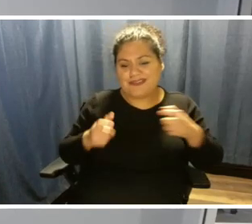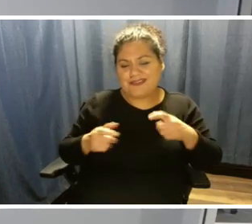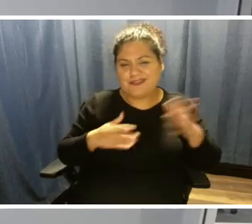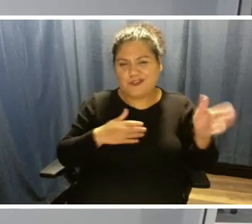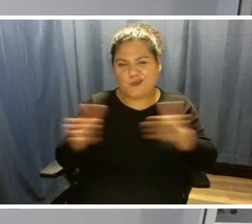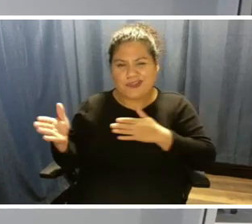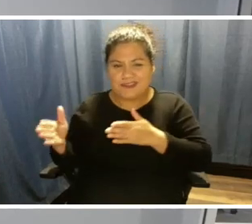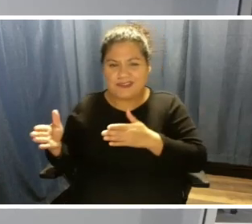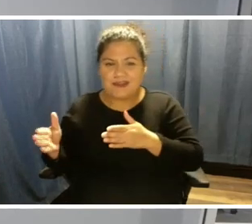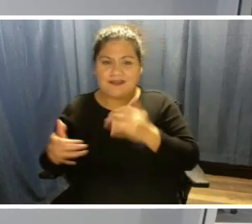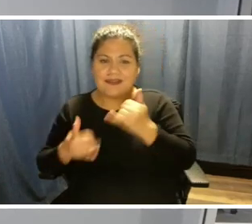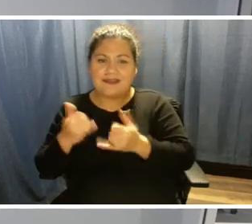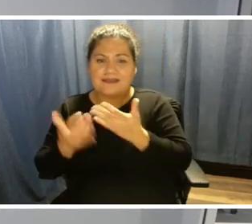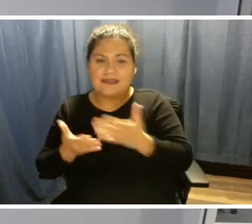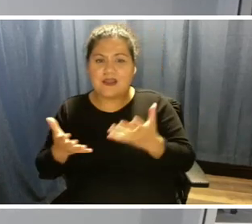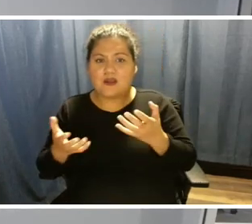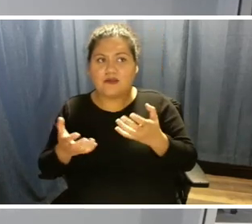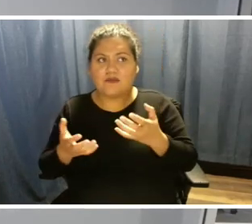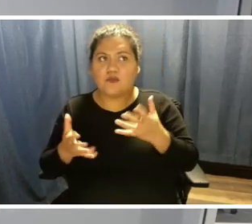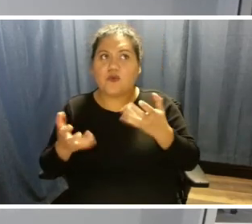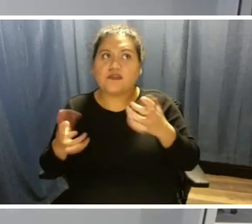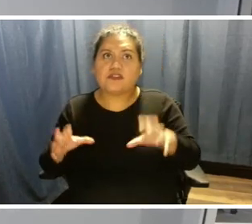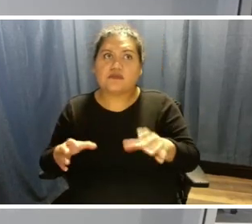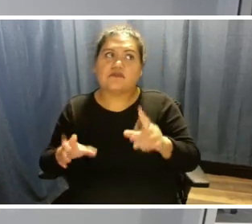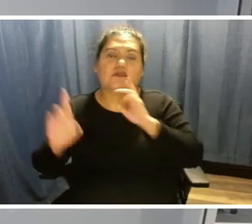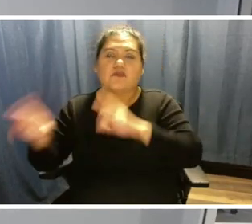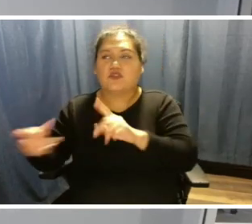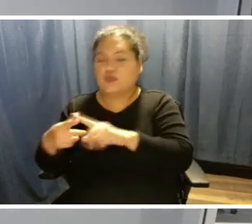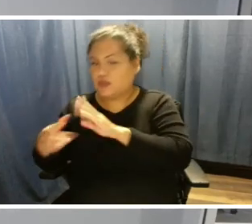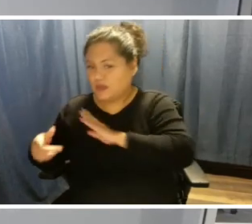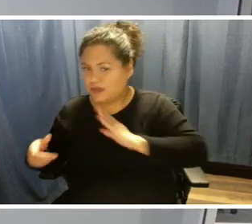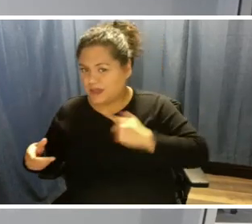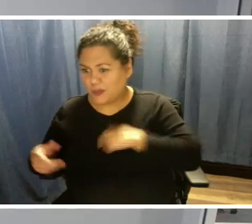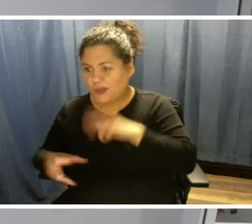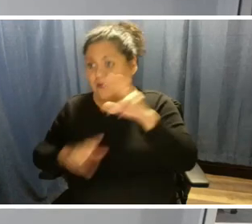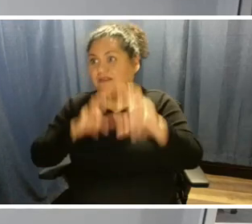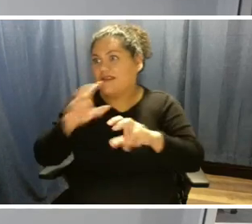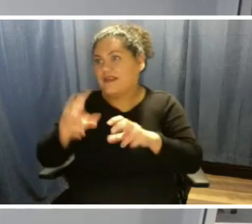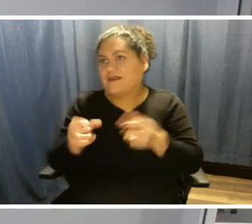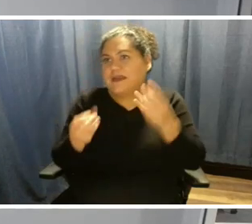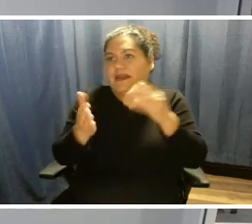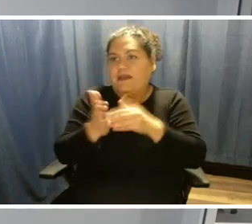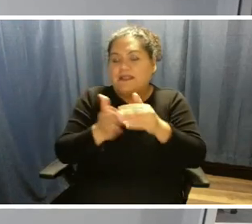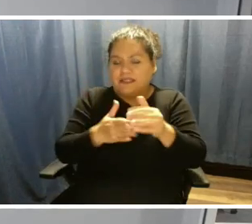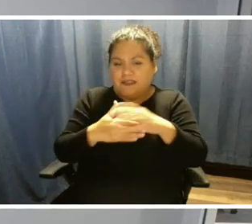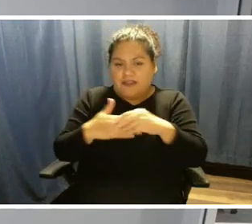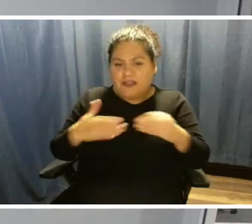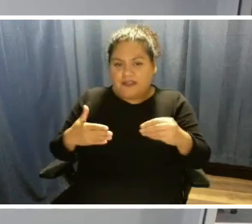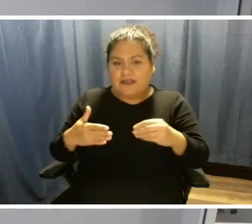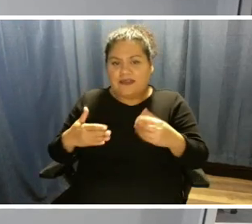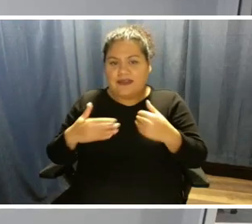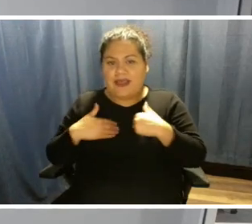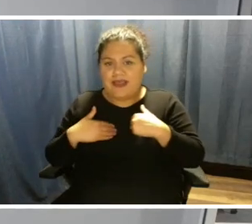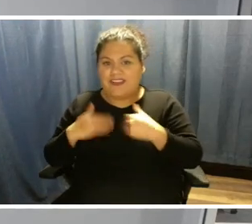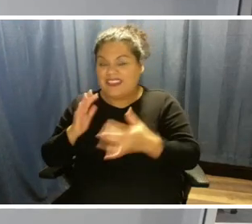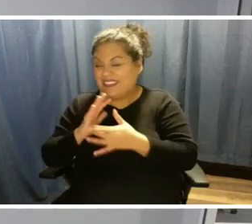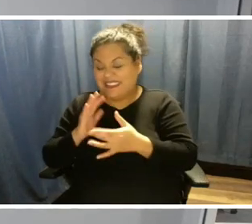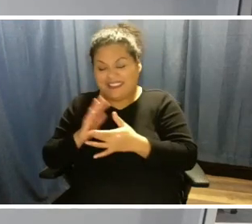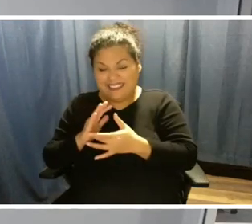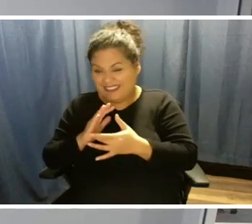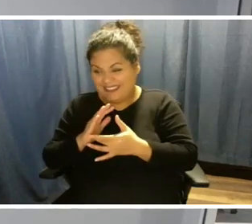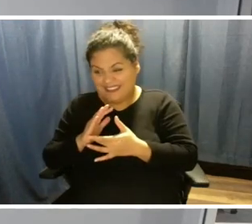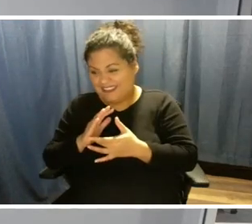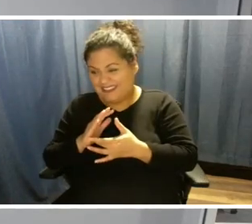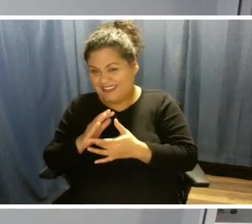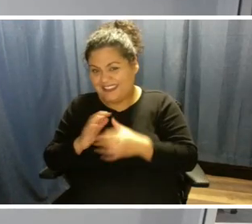last thing I want to do is have to report to the board that we invested millions of dollars and have a technology that doesn't